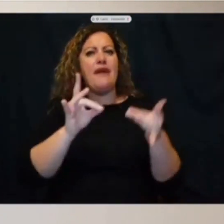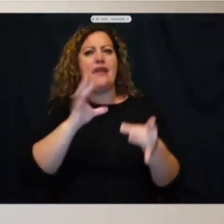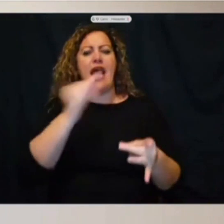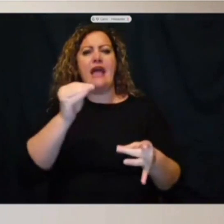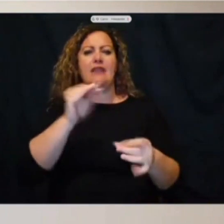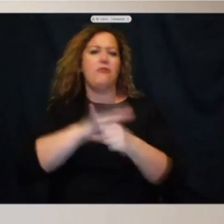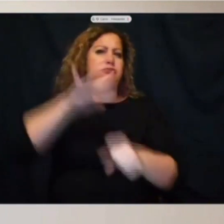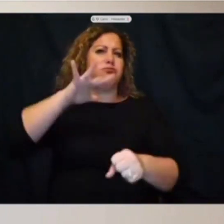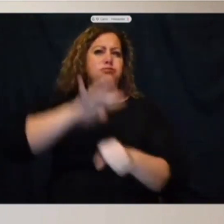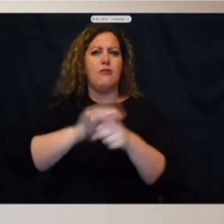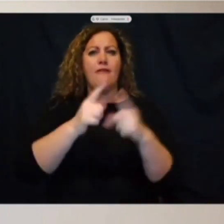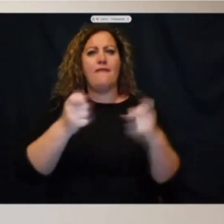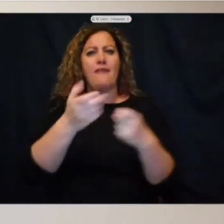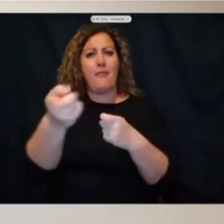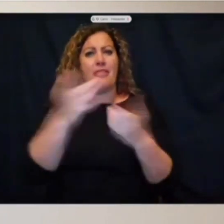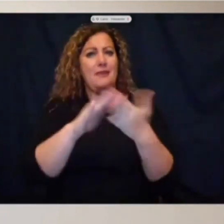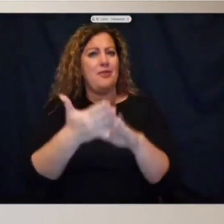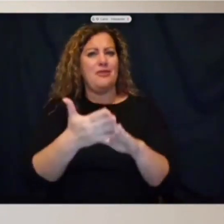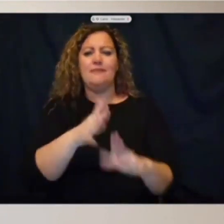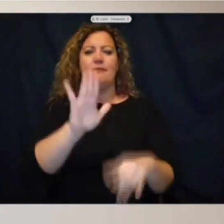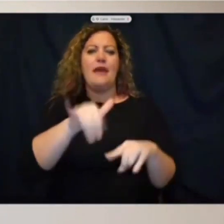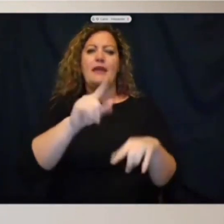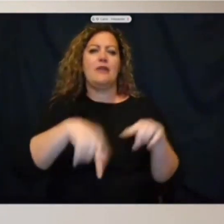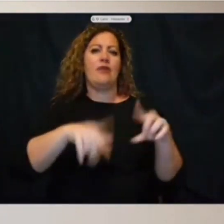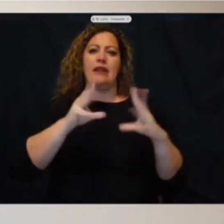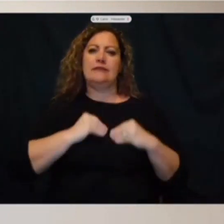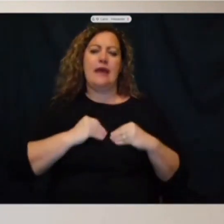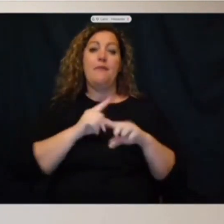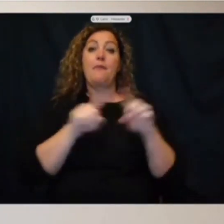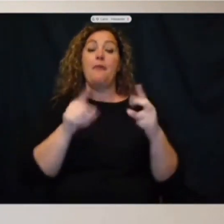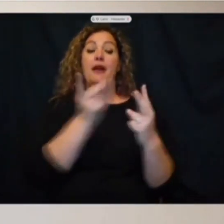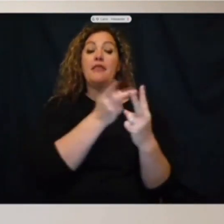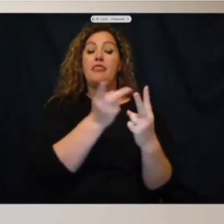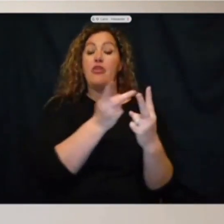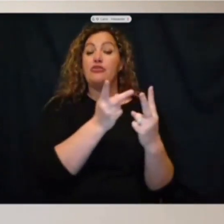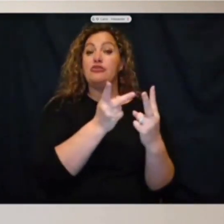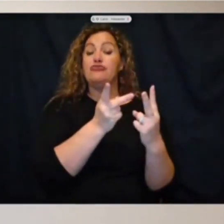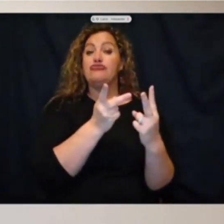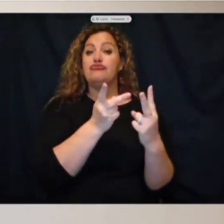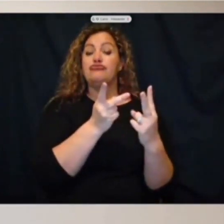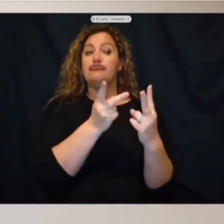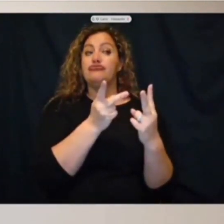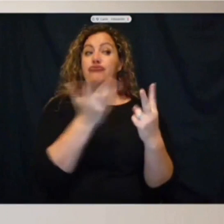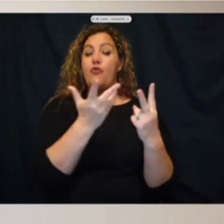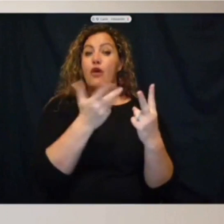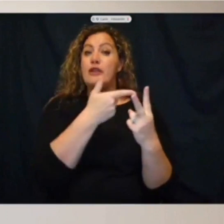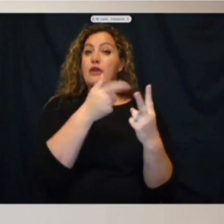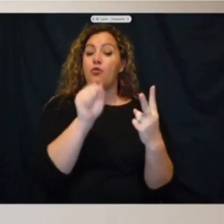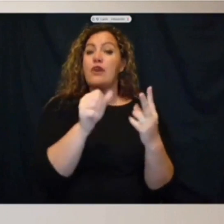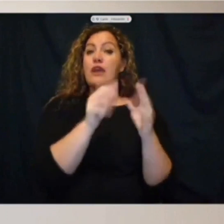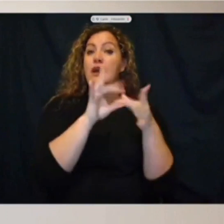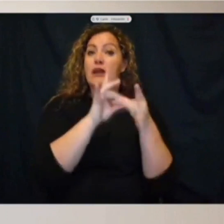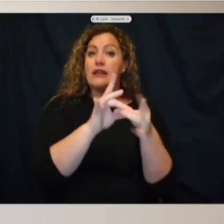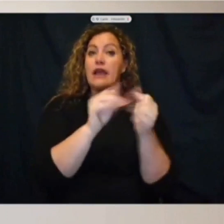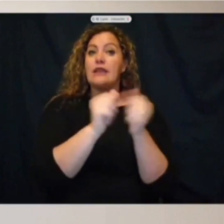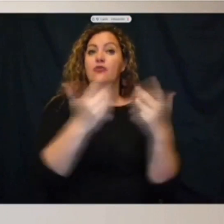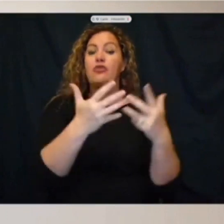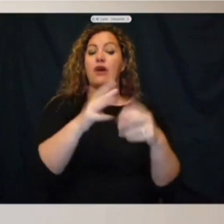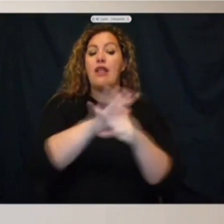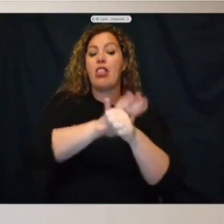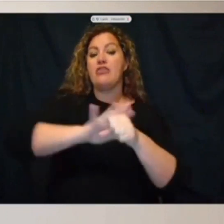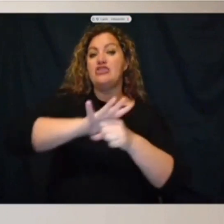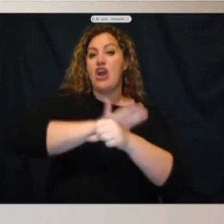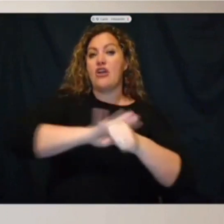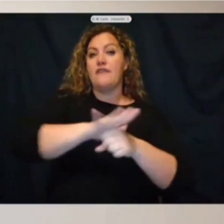It's unacceptable. But to tie the two cases together, what I will tell you is that we can tie them together by geography, and there is also